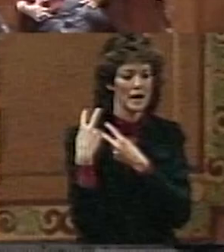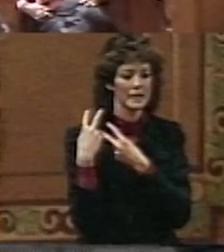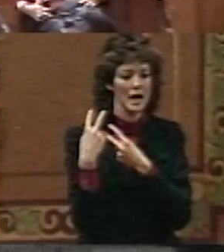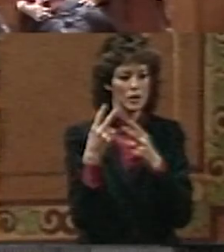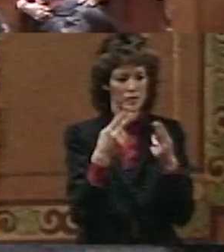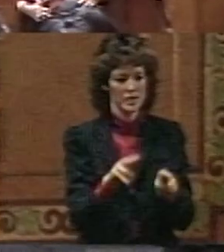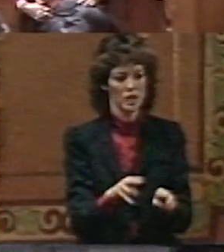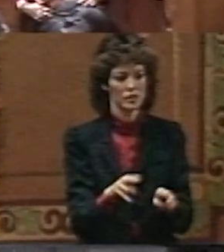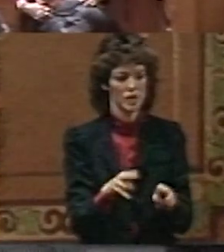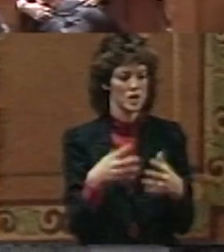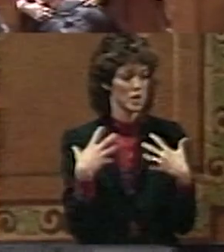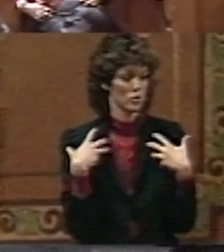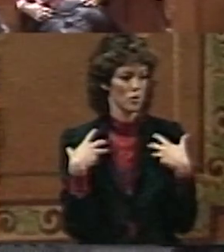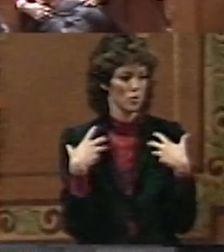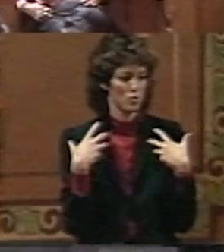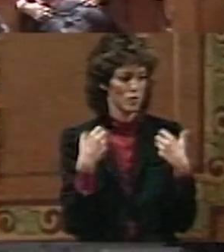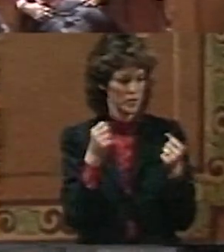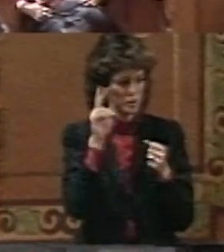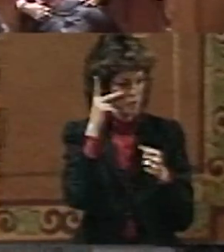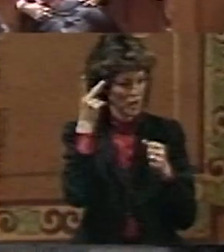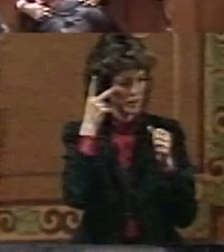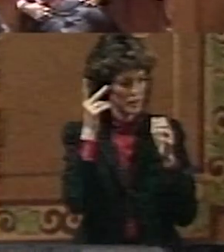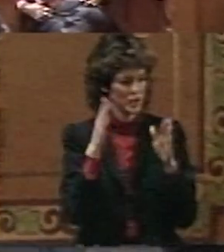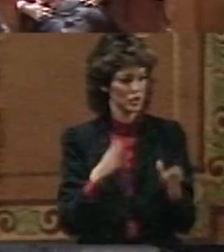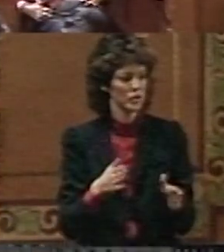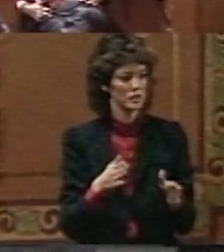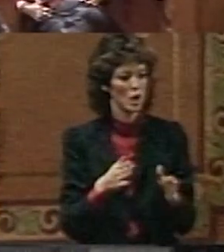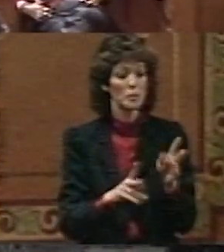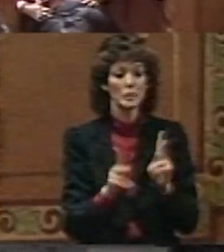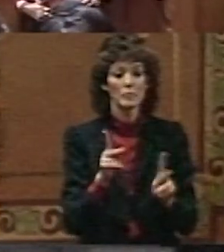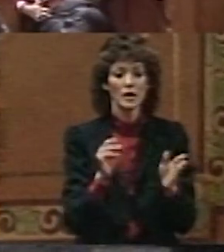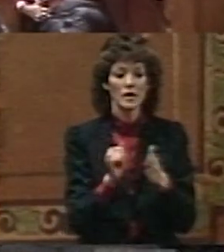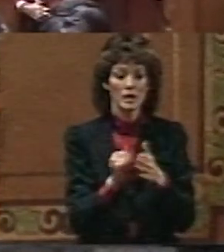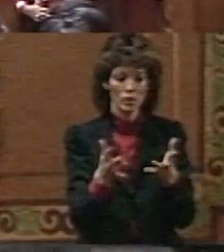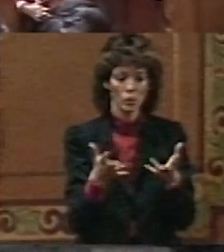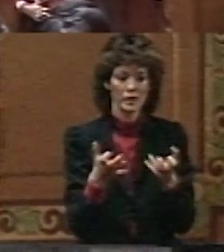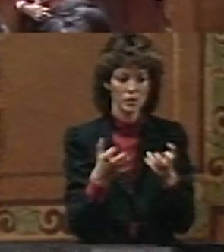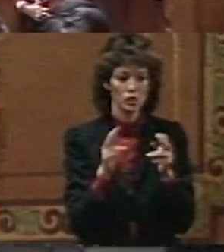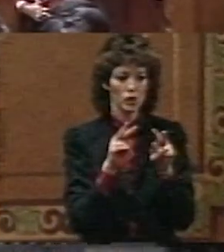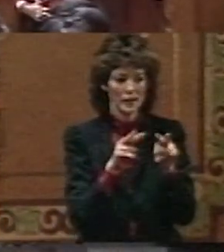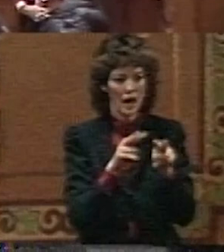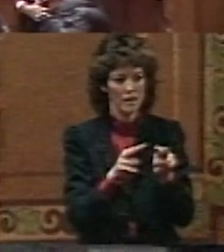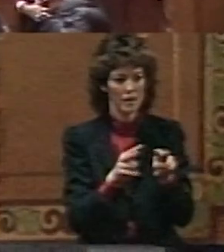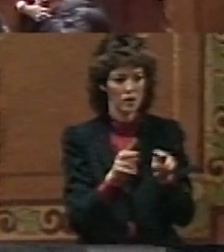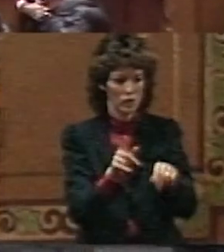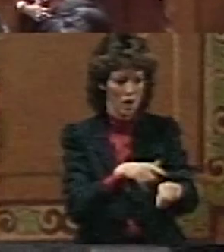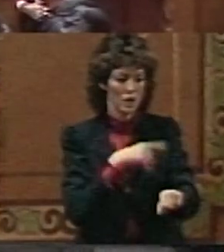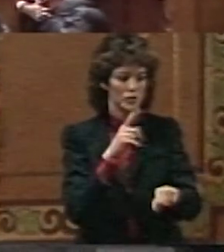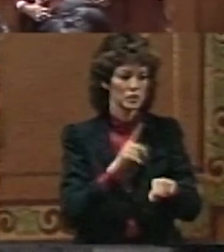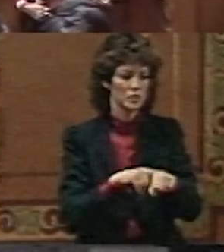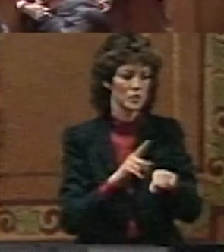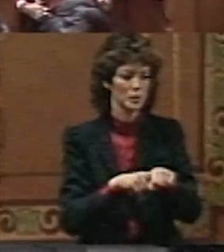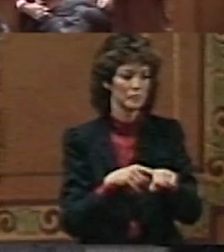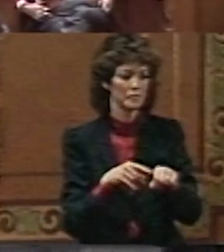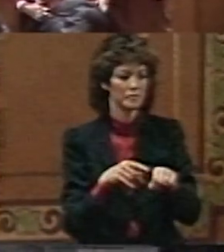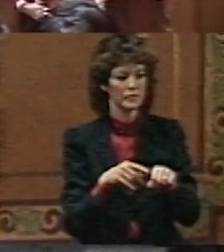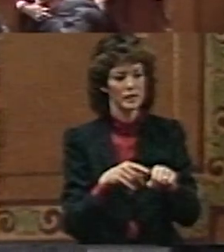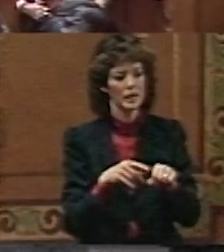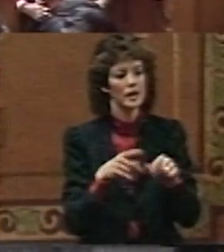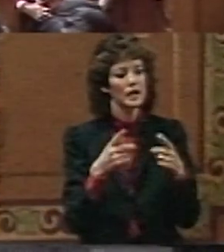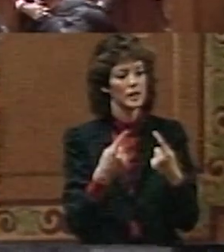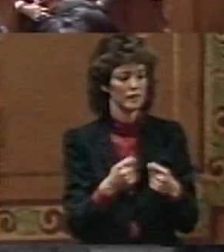The courageous politicians are people who are willing to look at the long-term and make a long-term investment